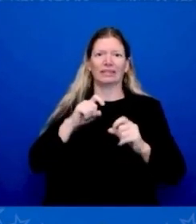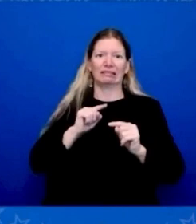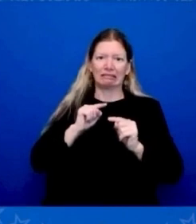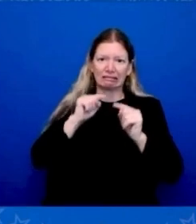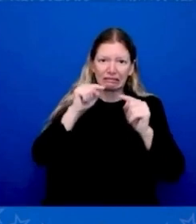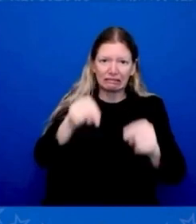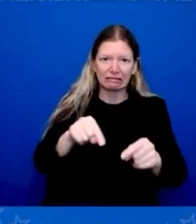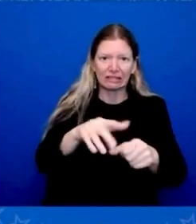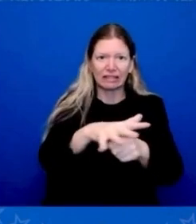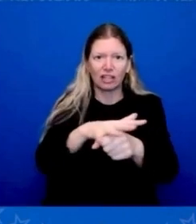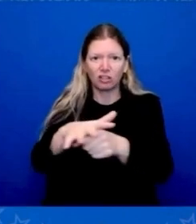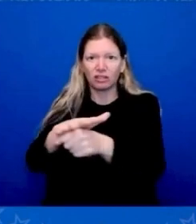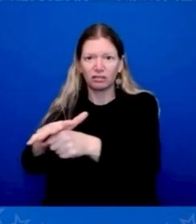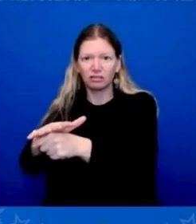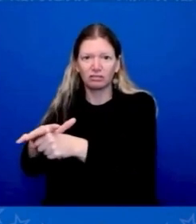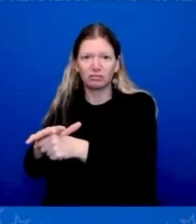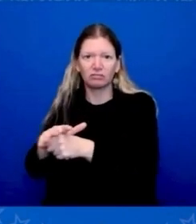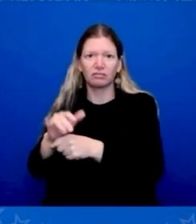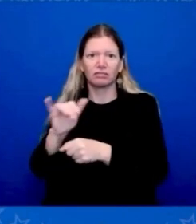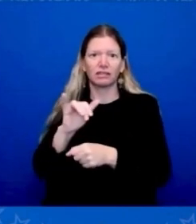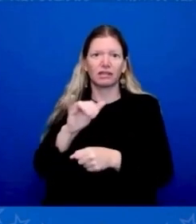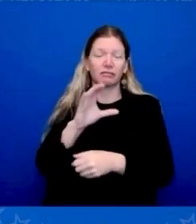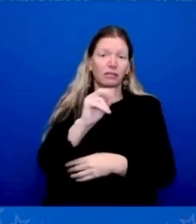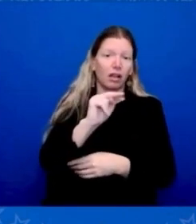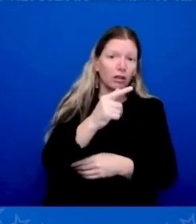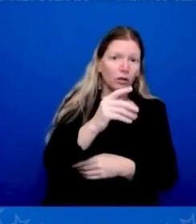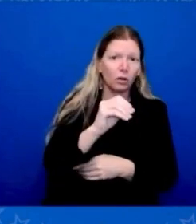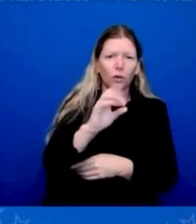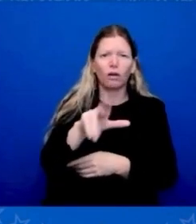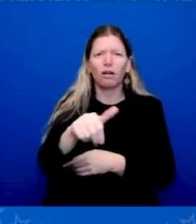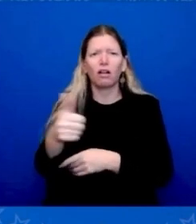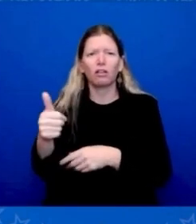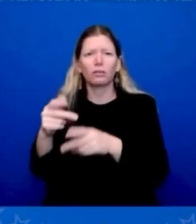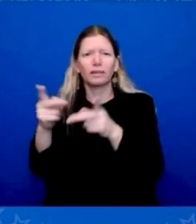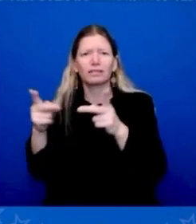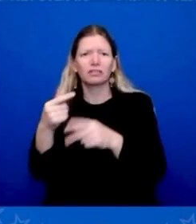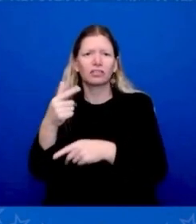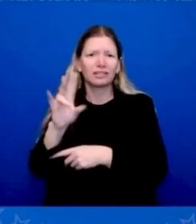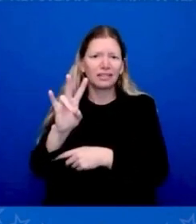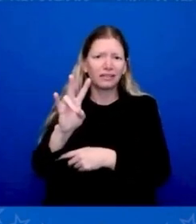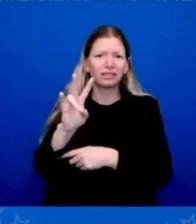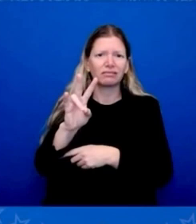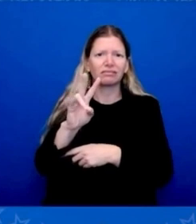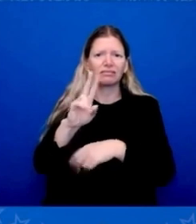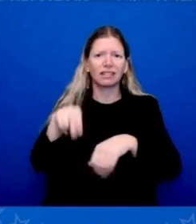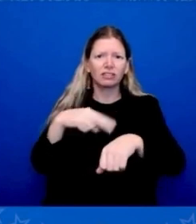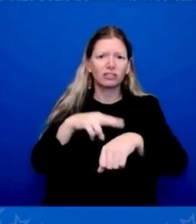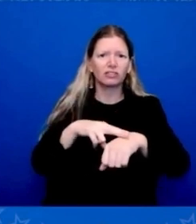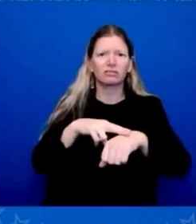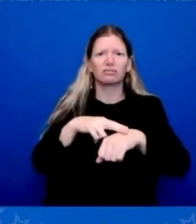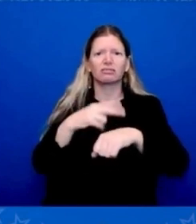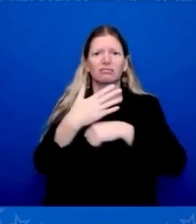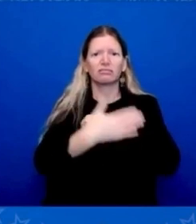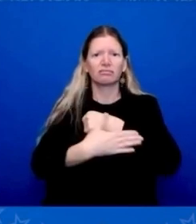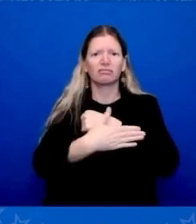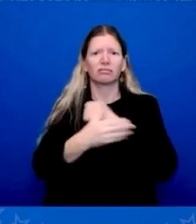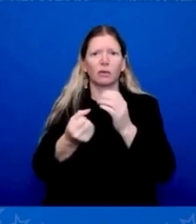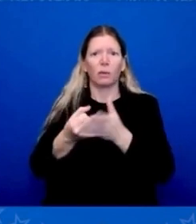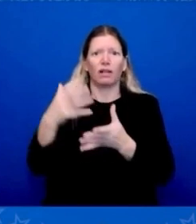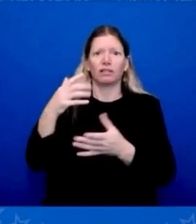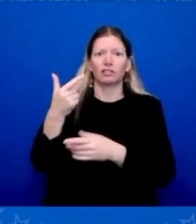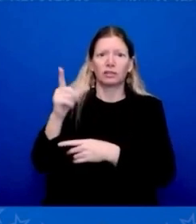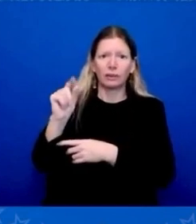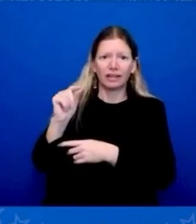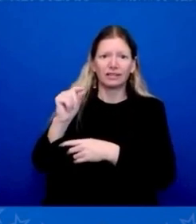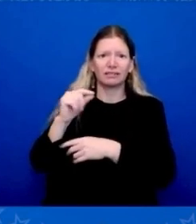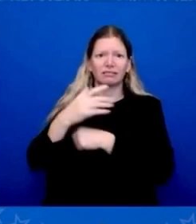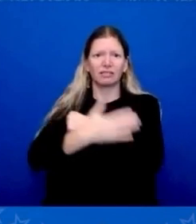nations and the wealthy G20 nations, and providing the kind of infrastructure they need to be able to benefit. And guess what? In